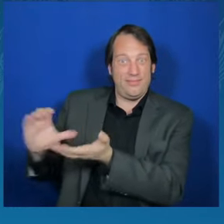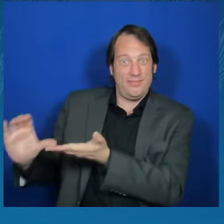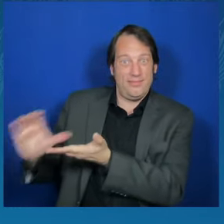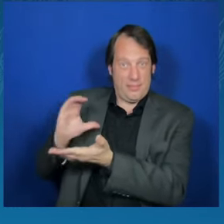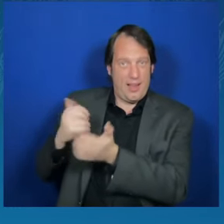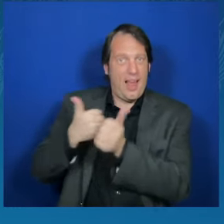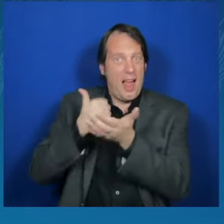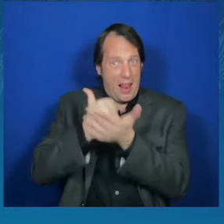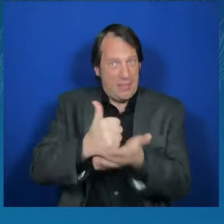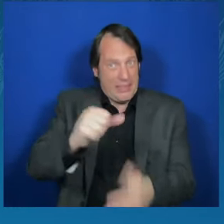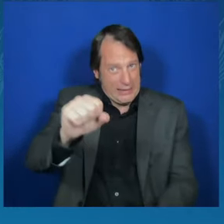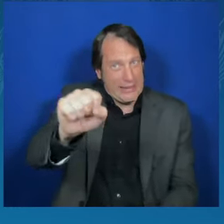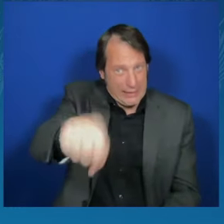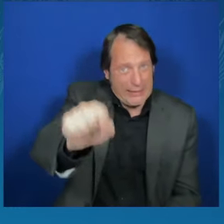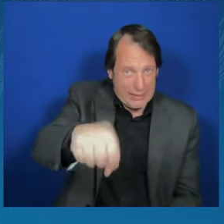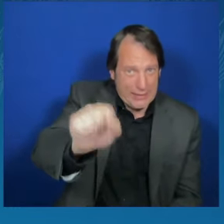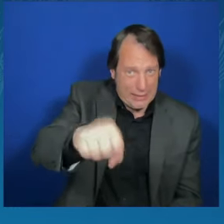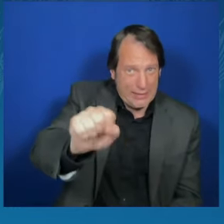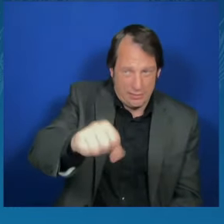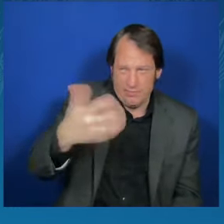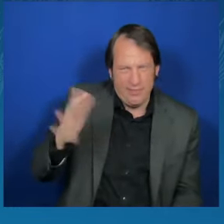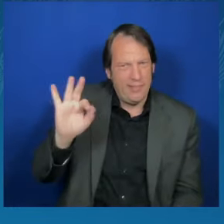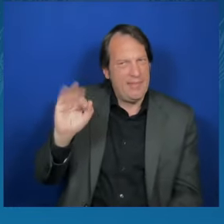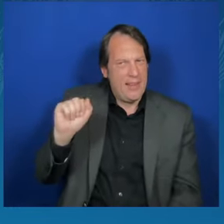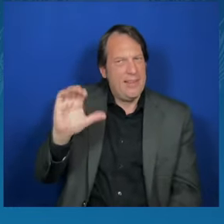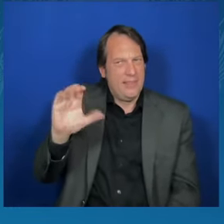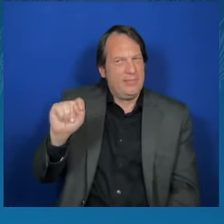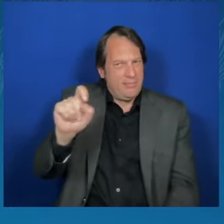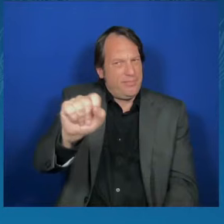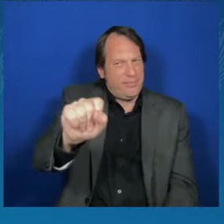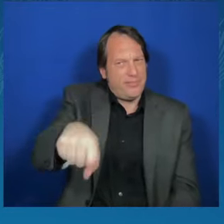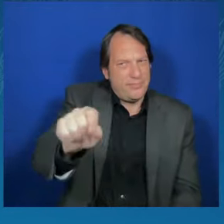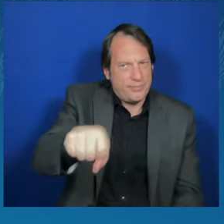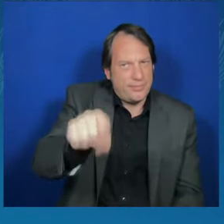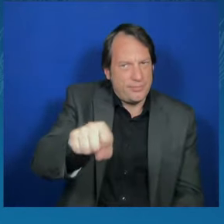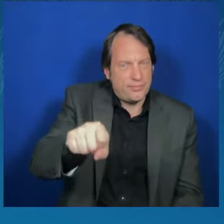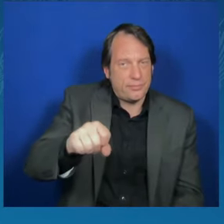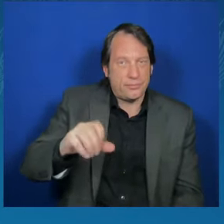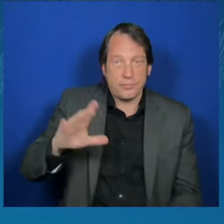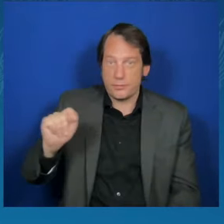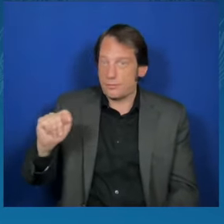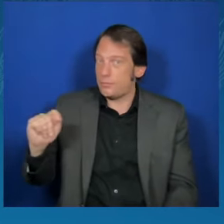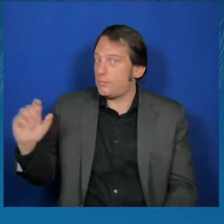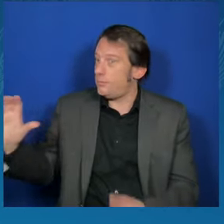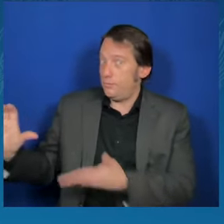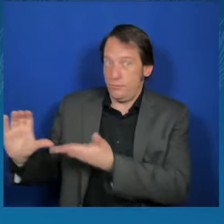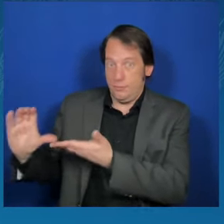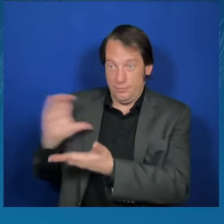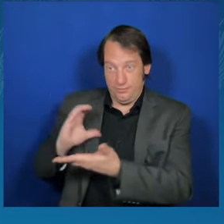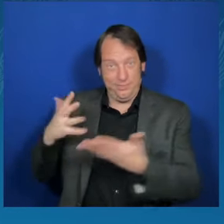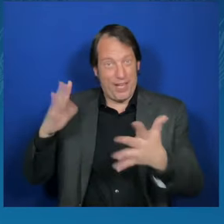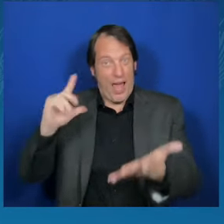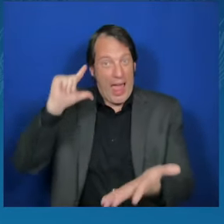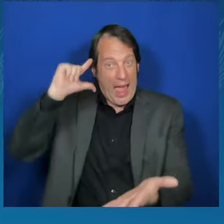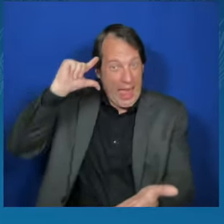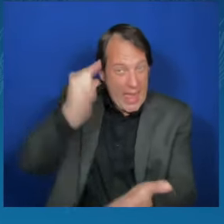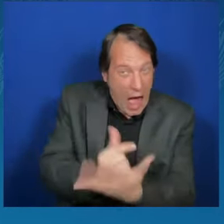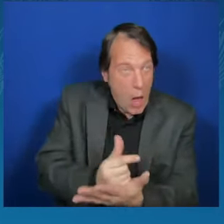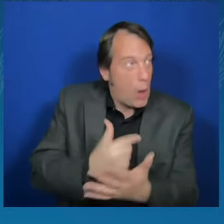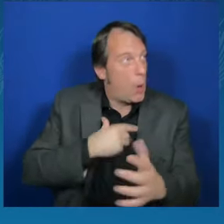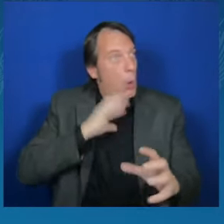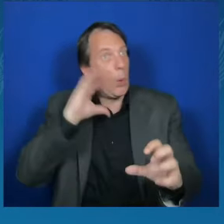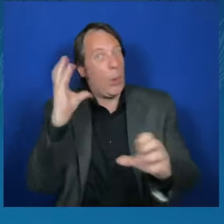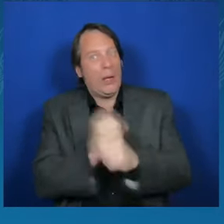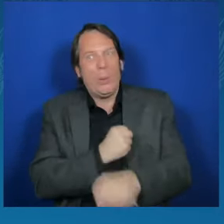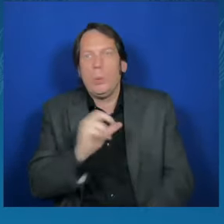But it would be not victory yet. But moving forward is much, much